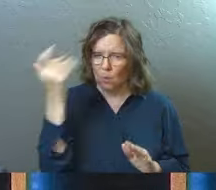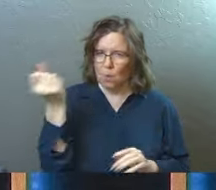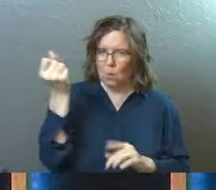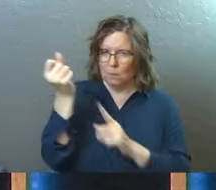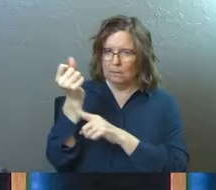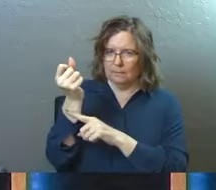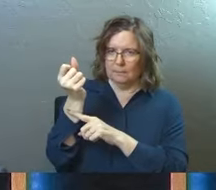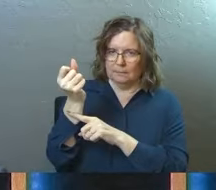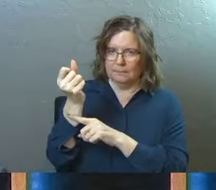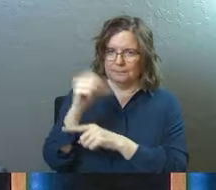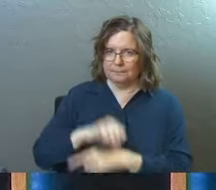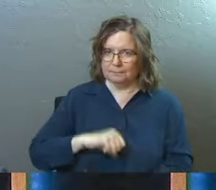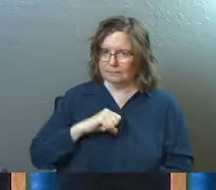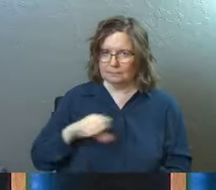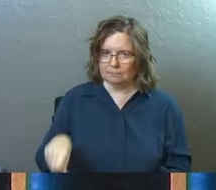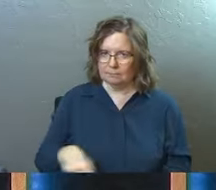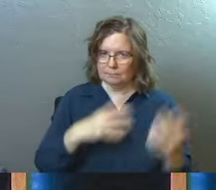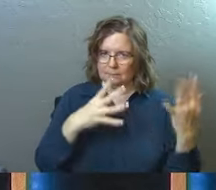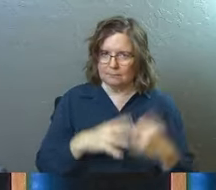that part.